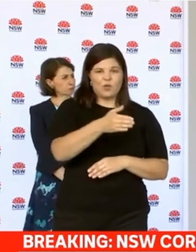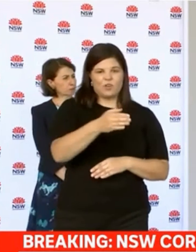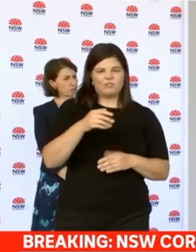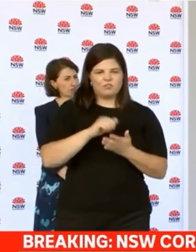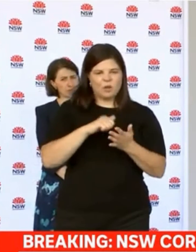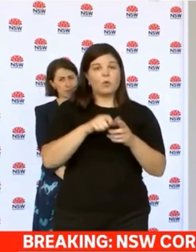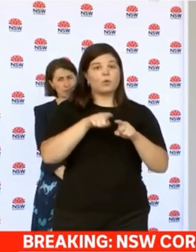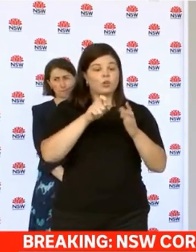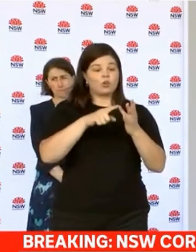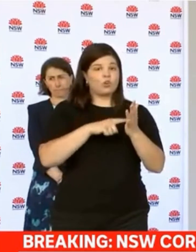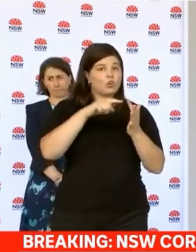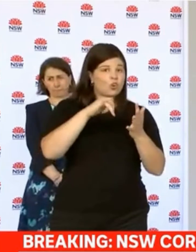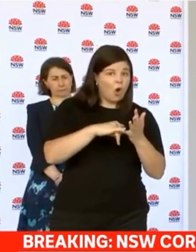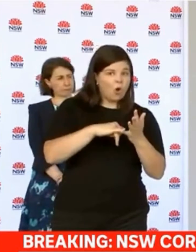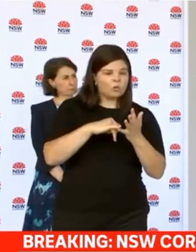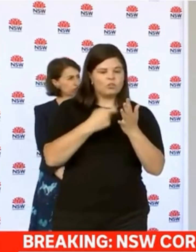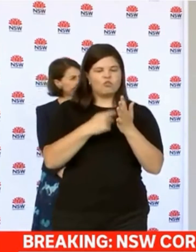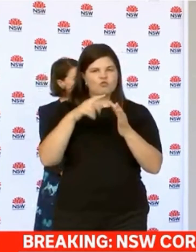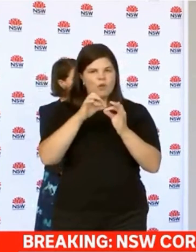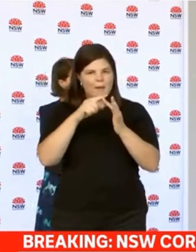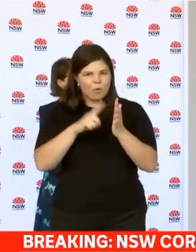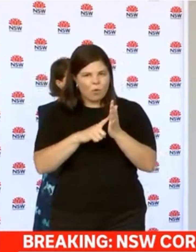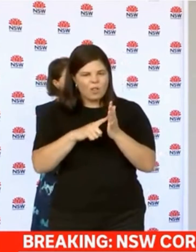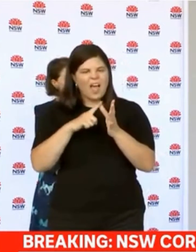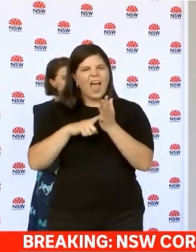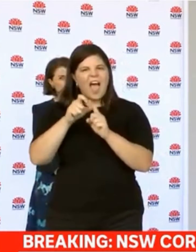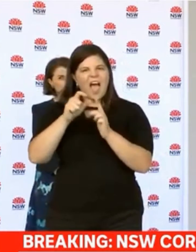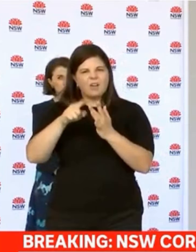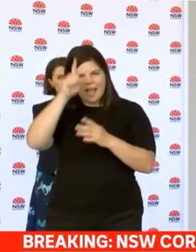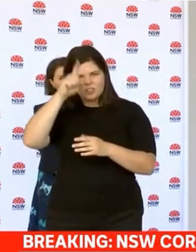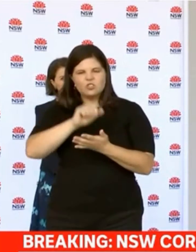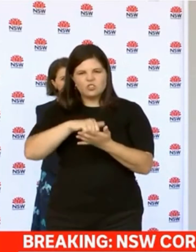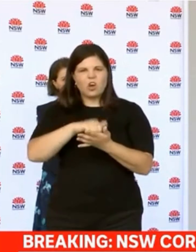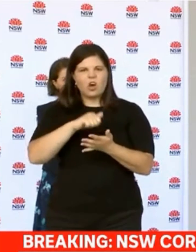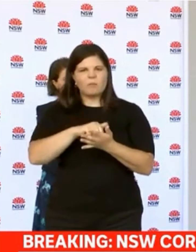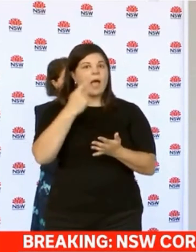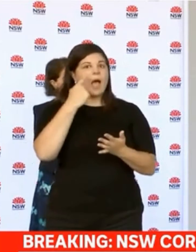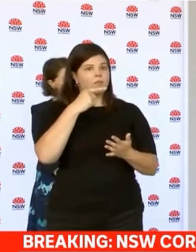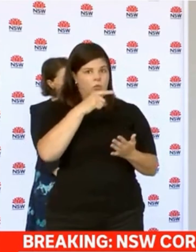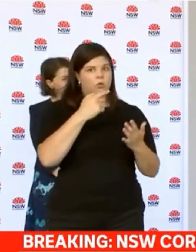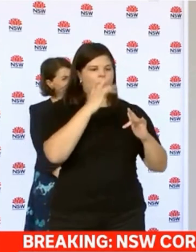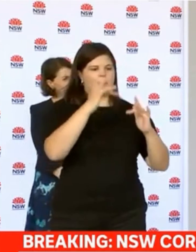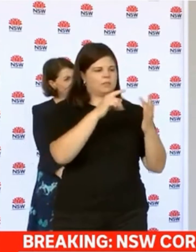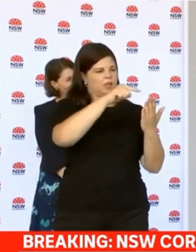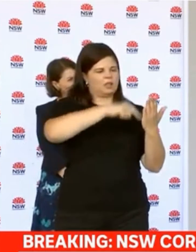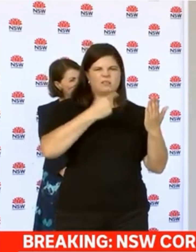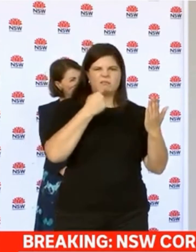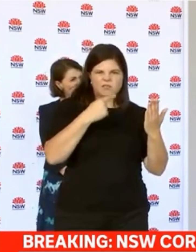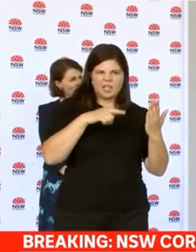Woolworths, Aldi and Rebel. So please check the details on the website if you've been to any of those places.